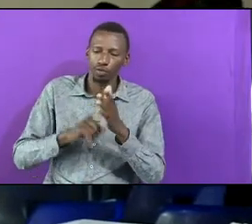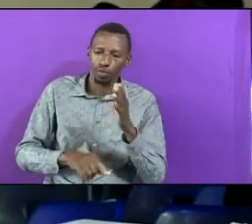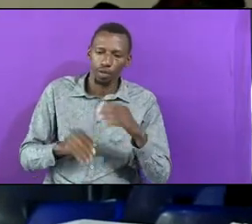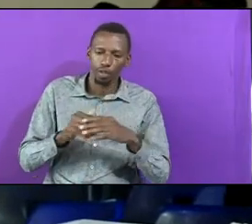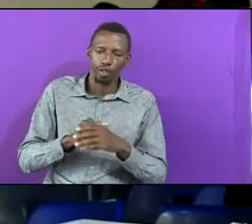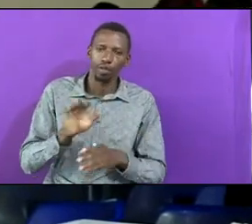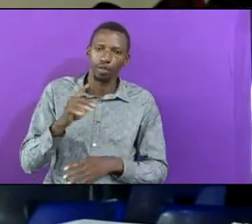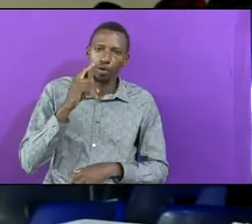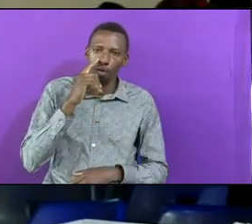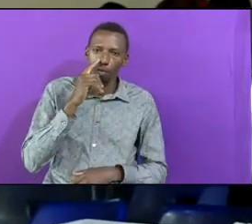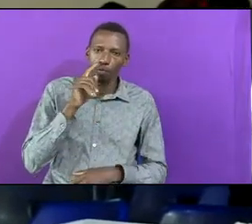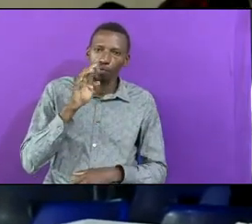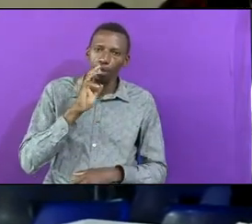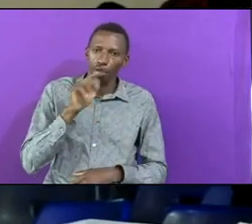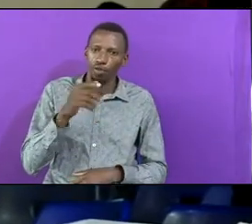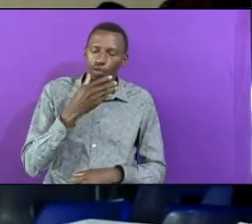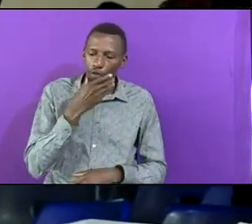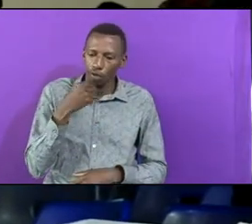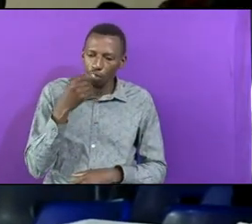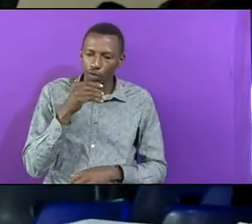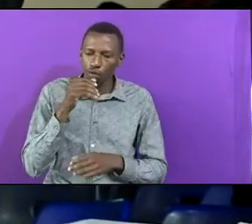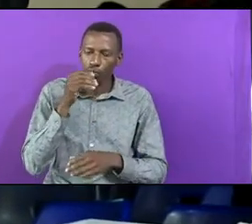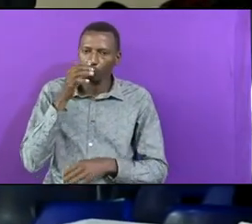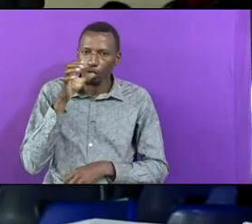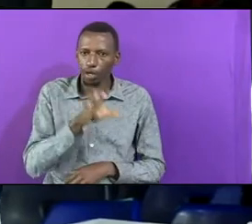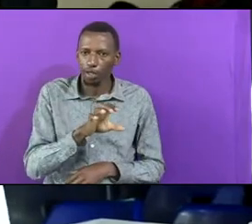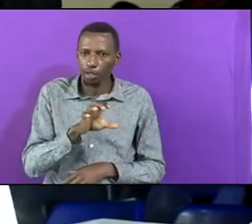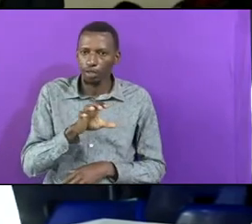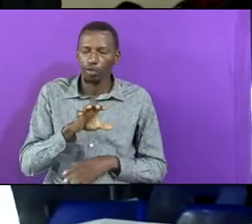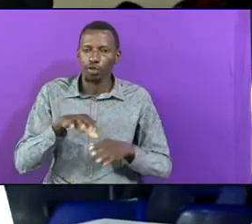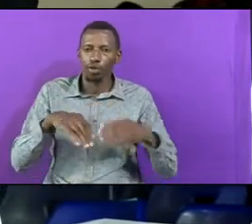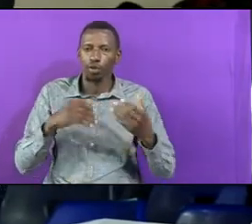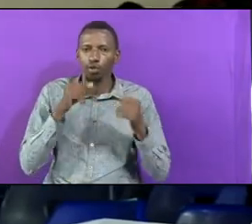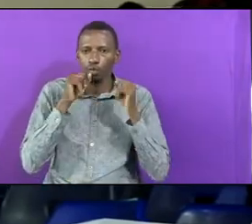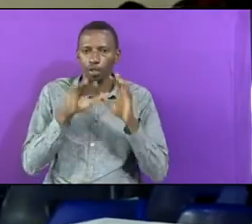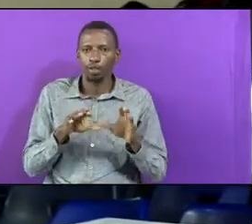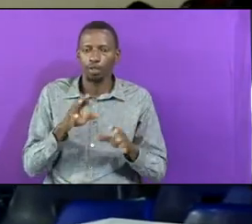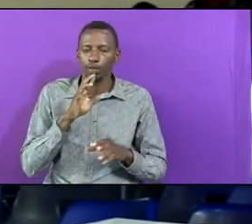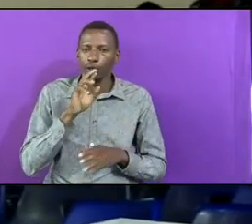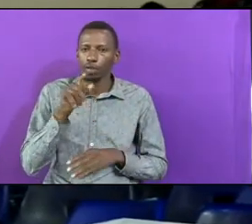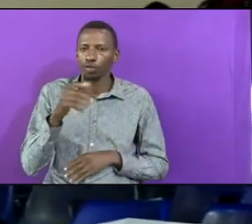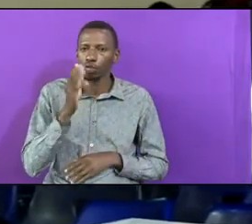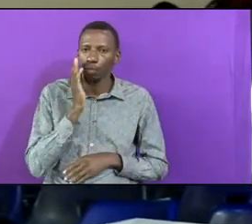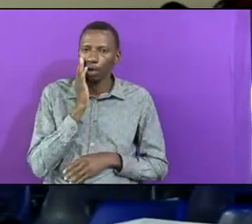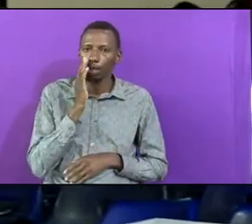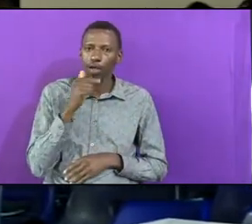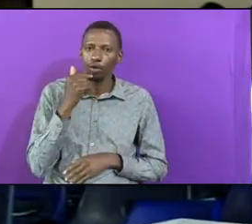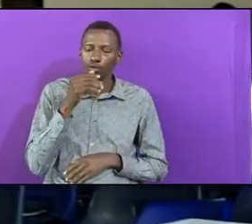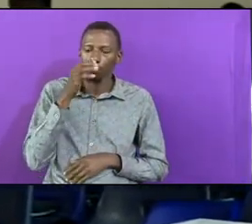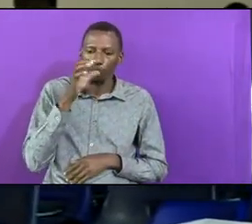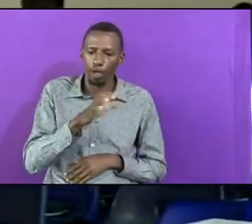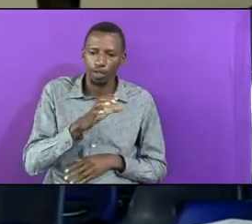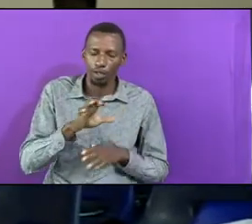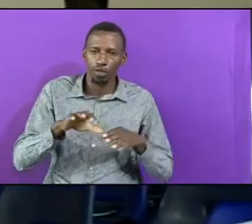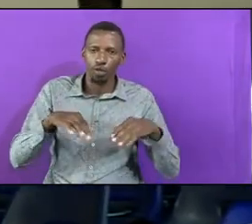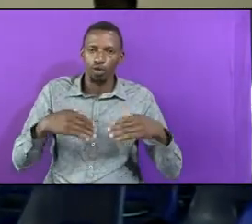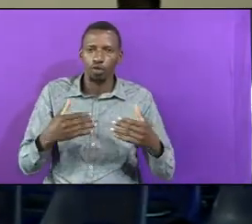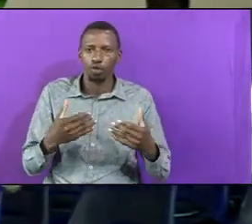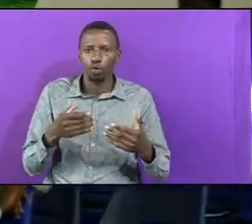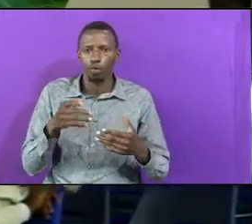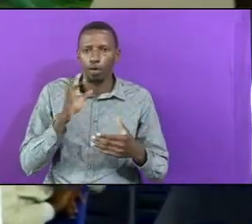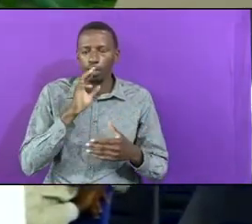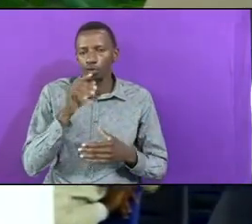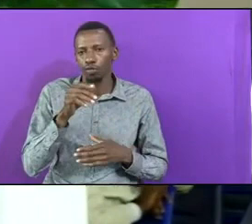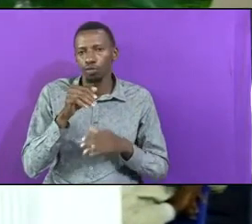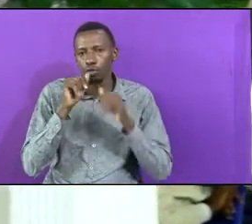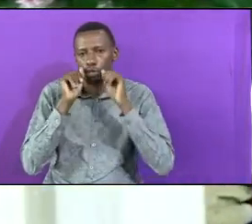Is Cursed Or You Are Blessed Are You A Mother Who Is Cursed Or Are You Blessed Jacob Said